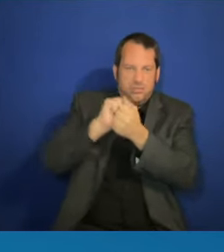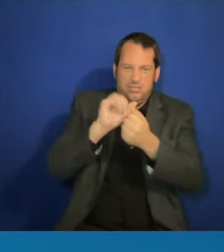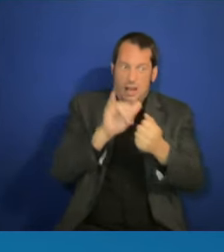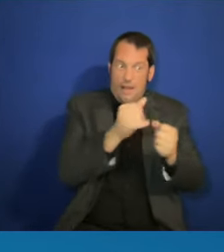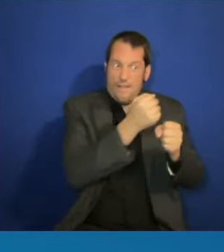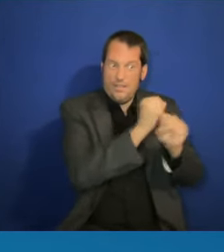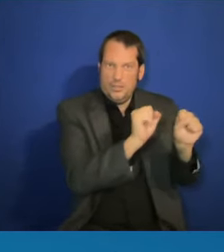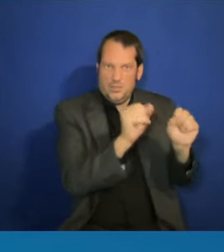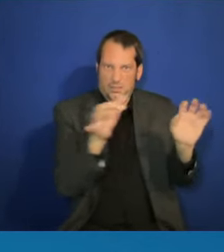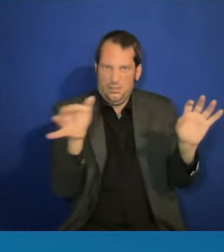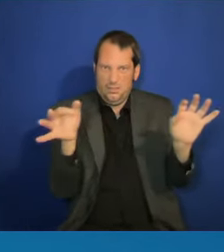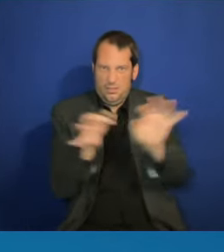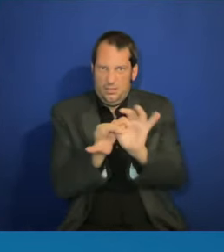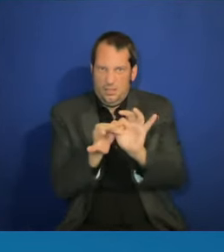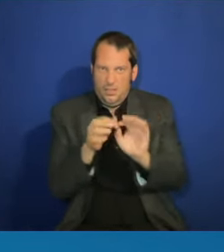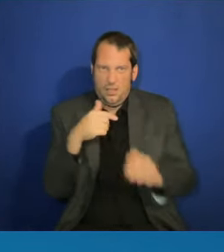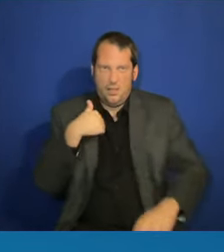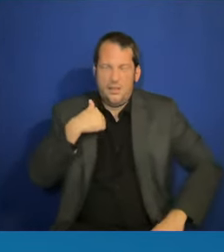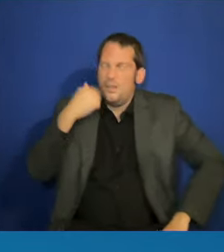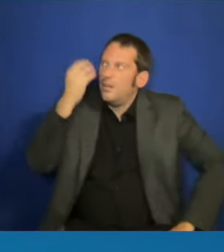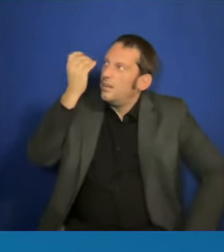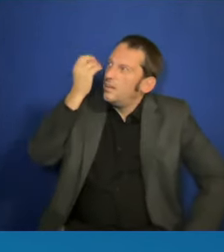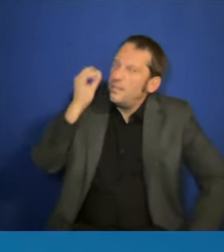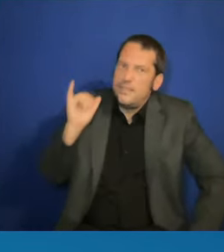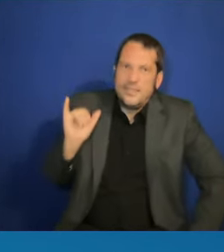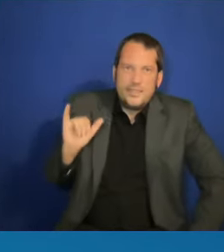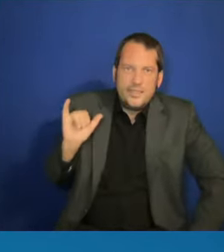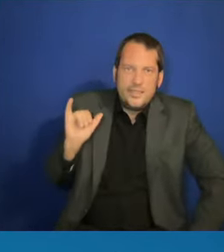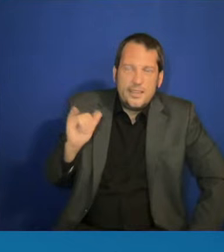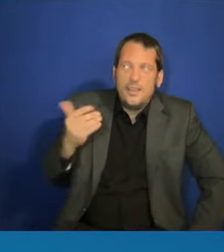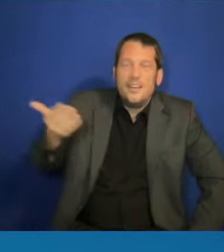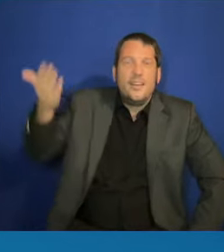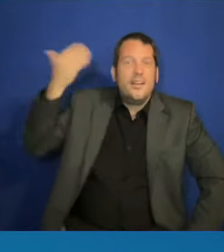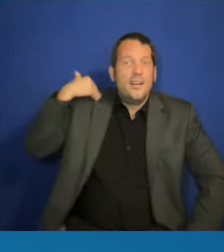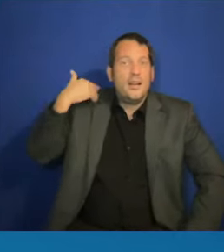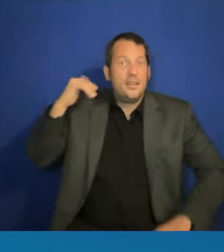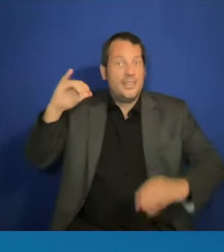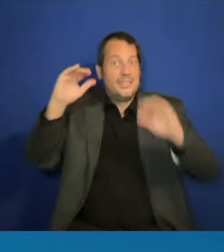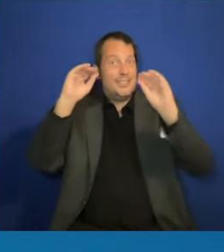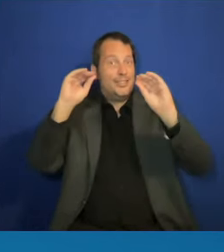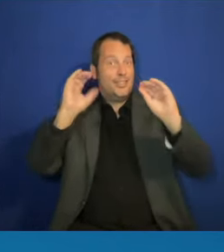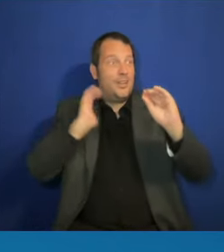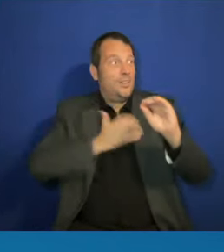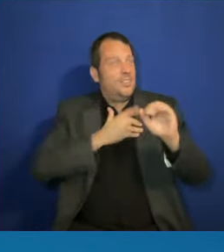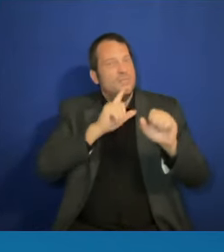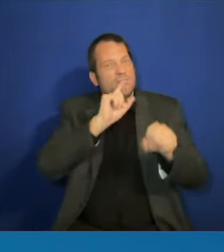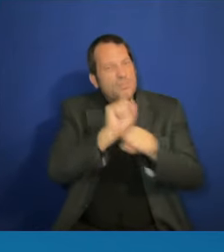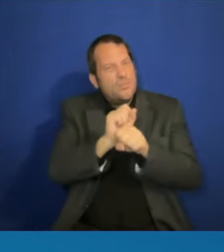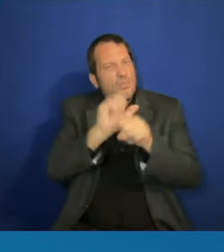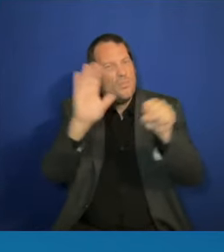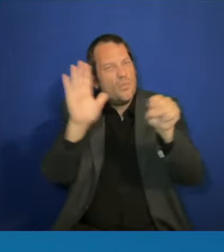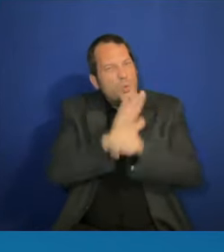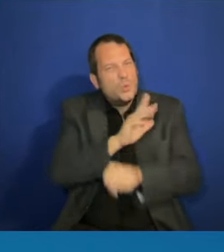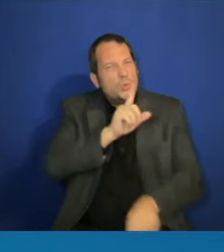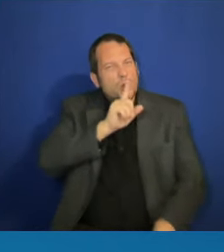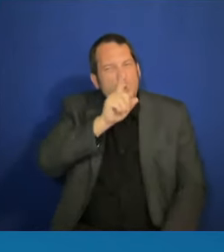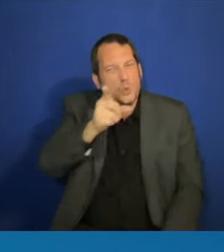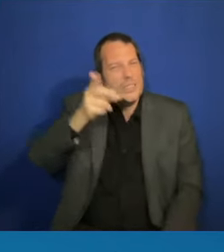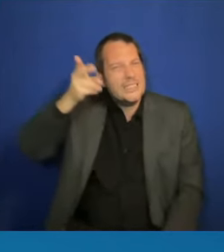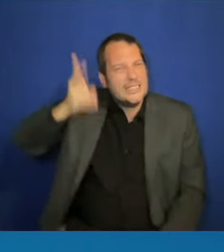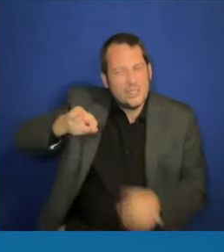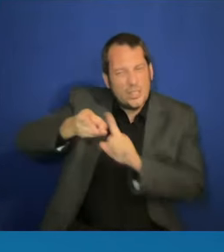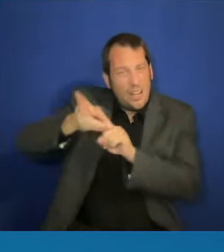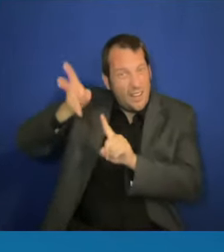the attacks on critical race theory, book banning. And Plato said, Plato said, he who controls